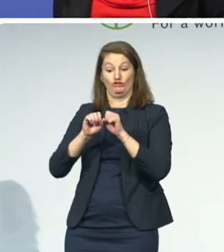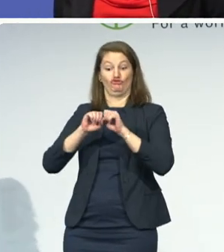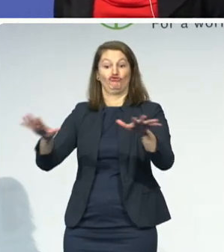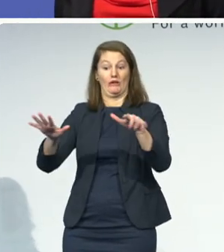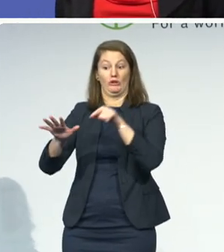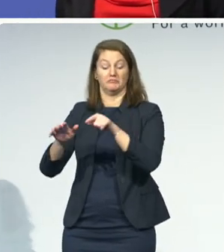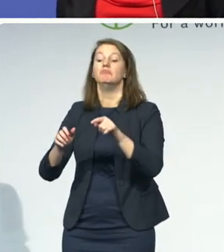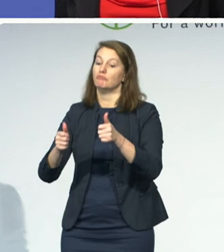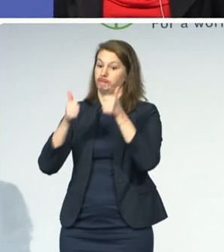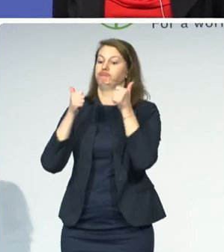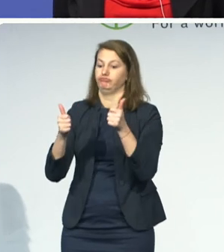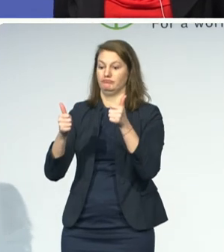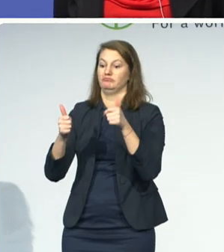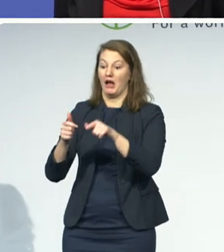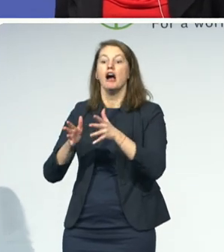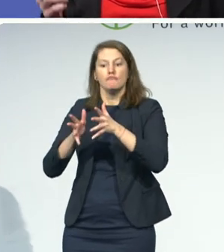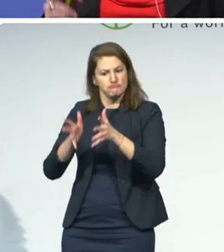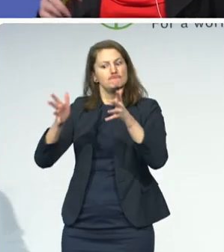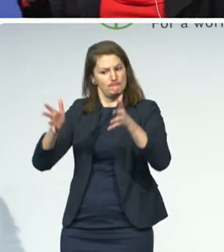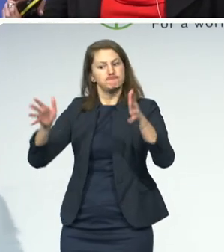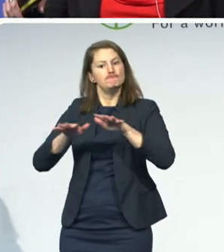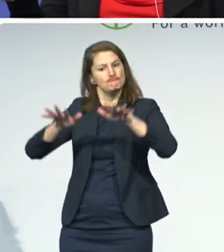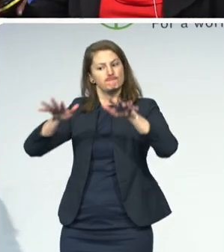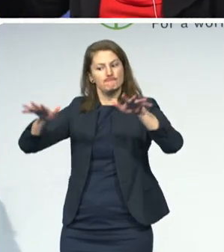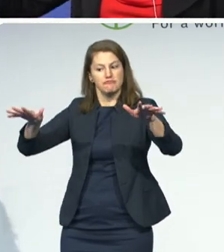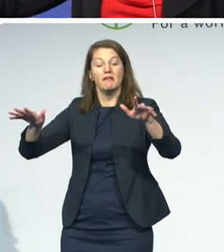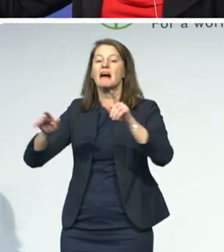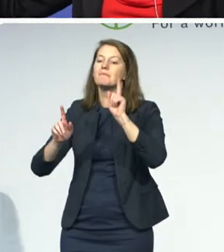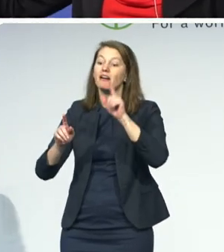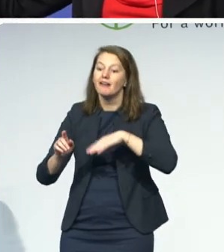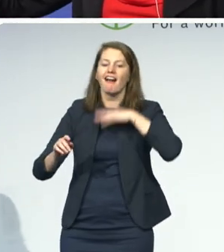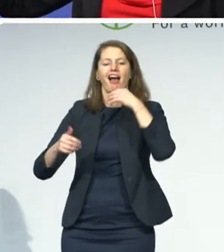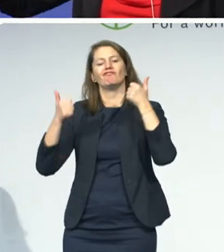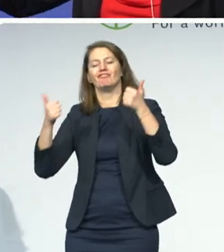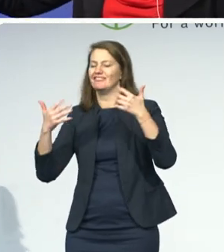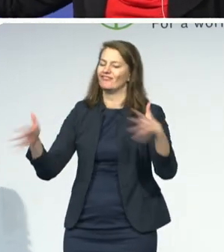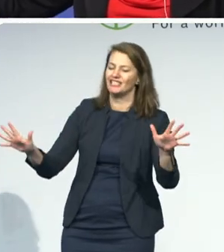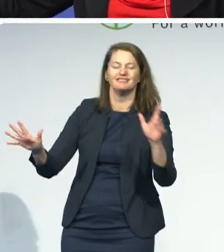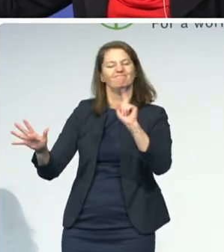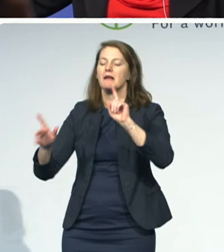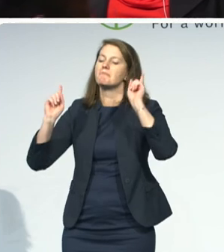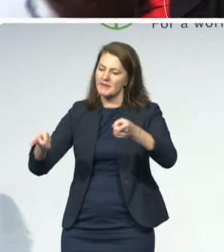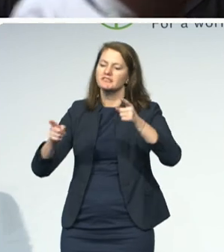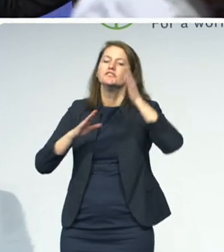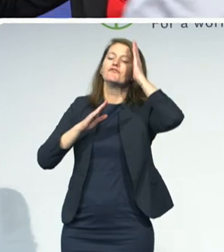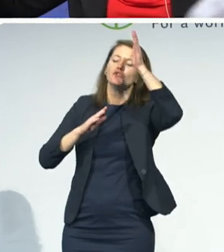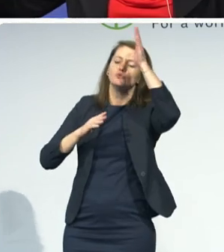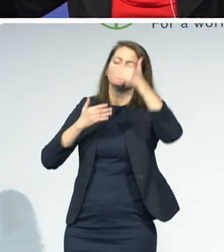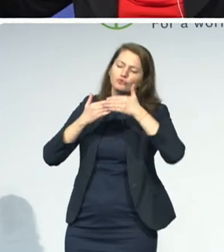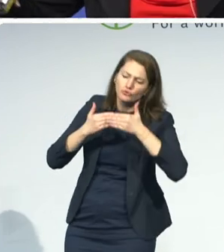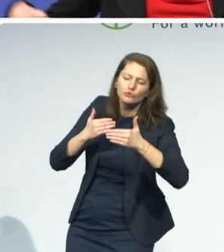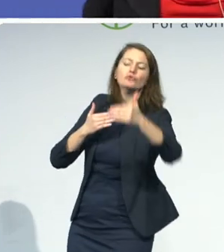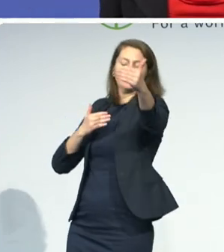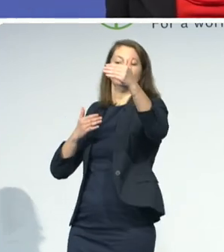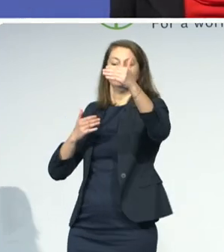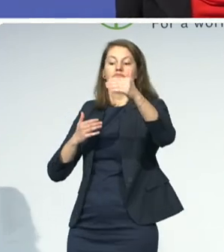the future. The future is every book that is born digital should be born accessible. And part